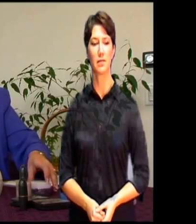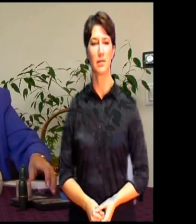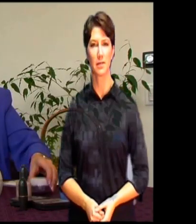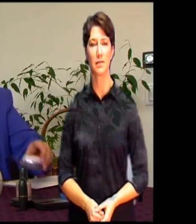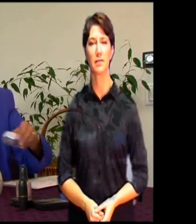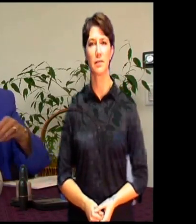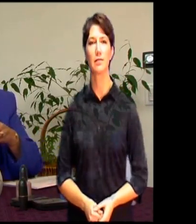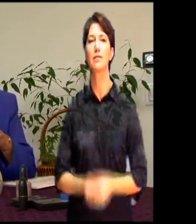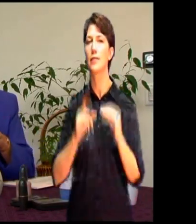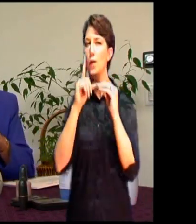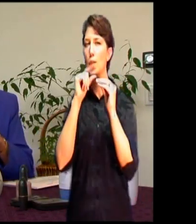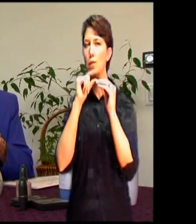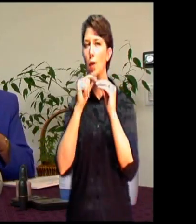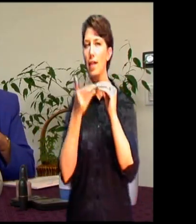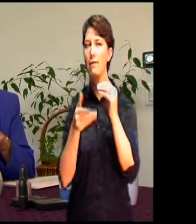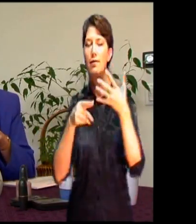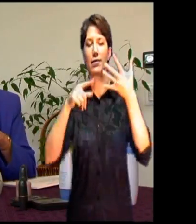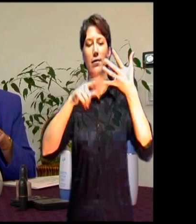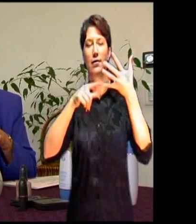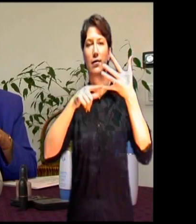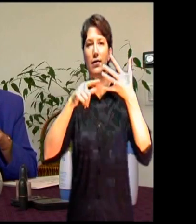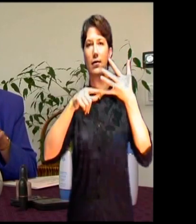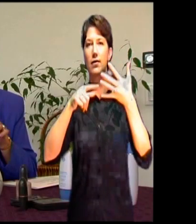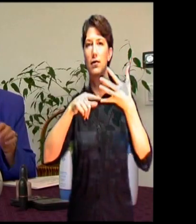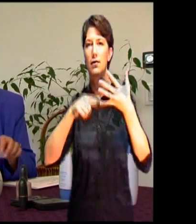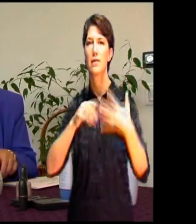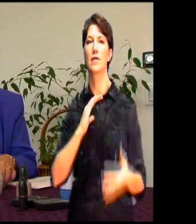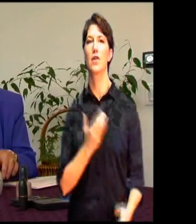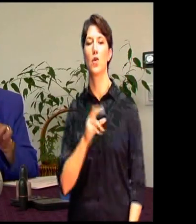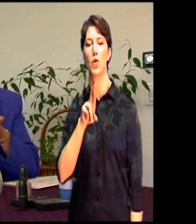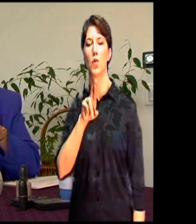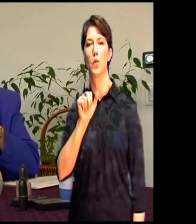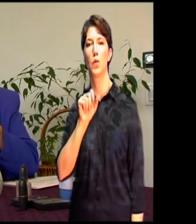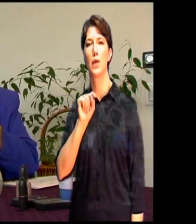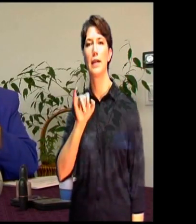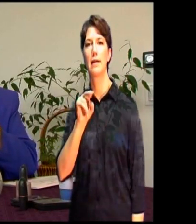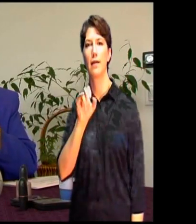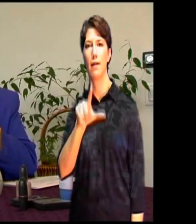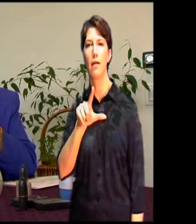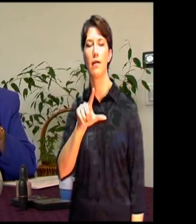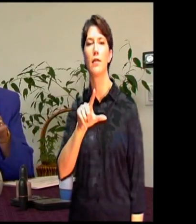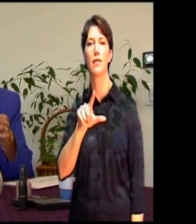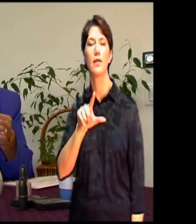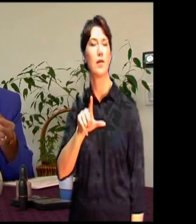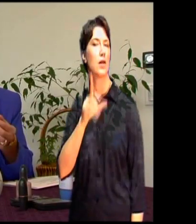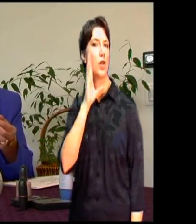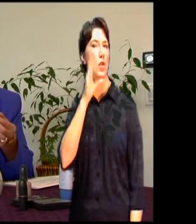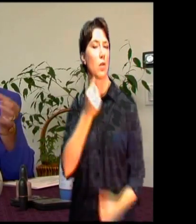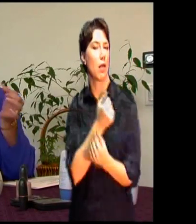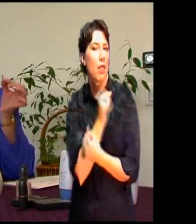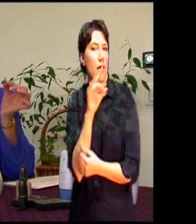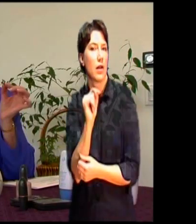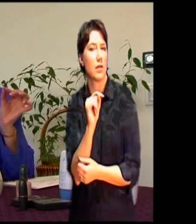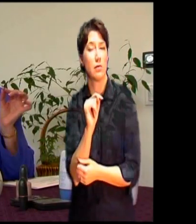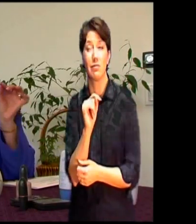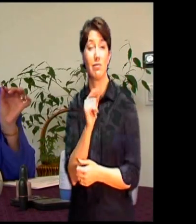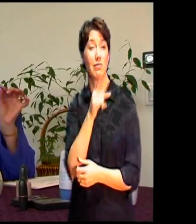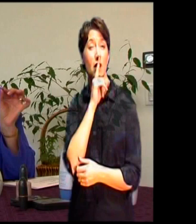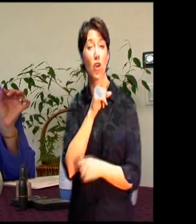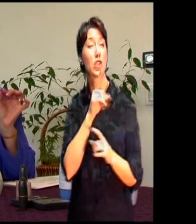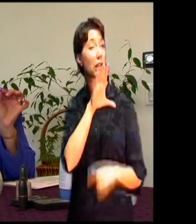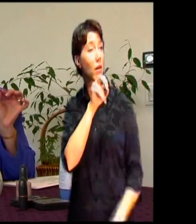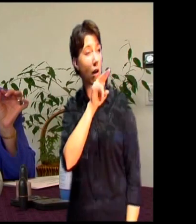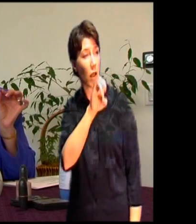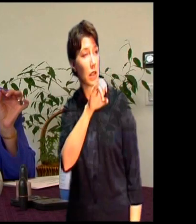Not one more of the five. This is our retinol. You will love this product. In fact, I'm going to hand this to Connie.